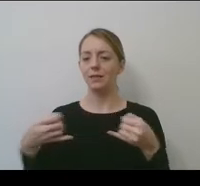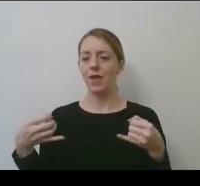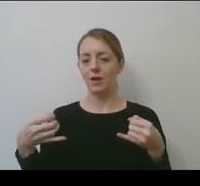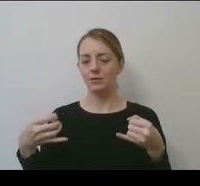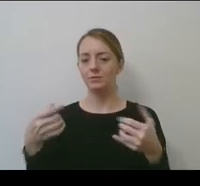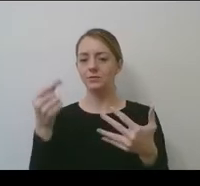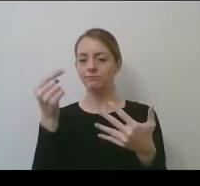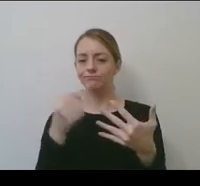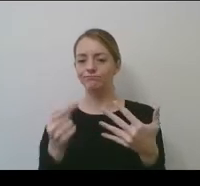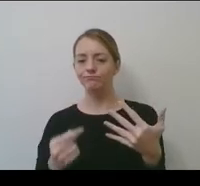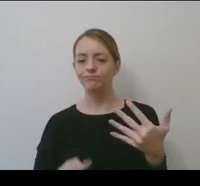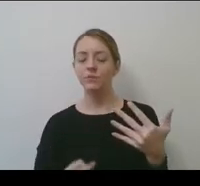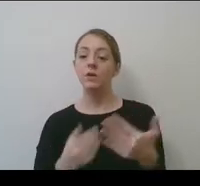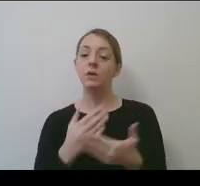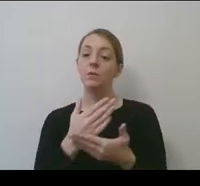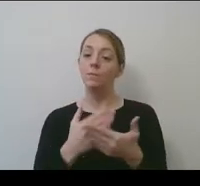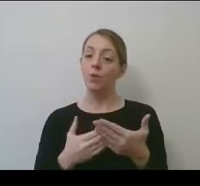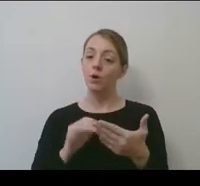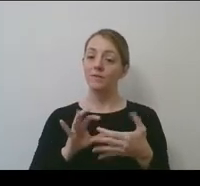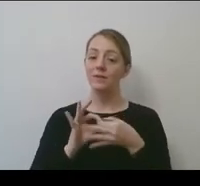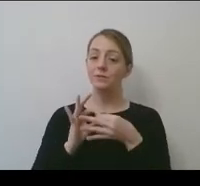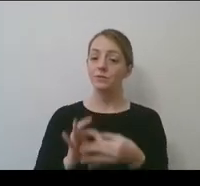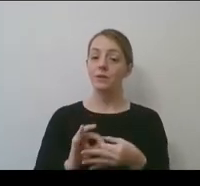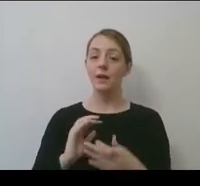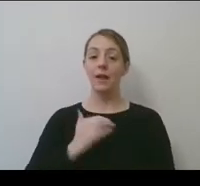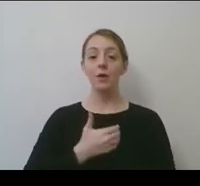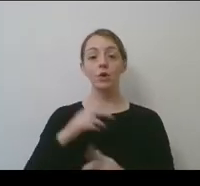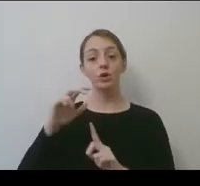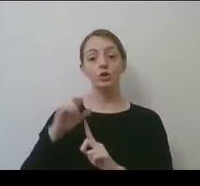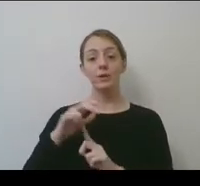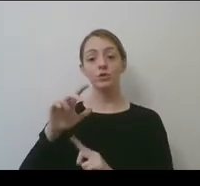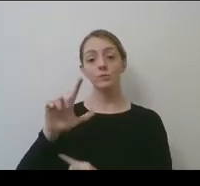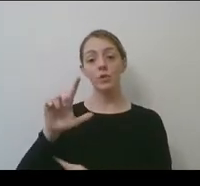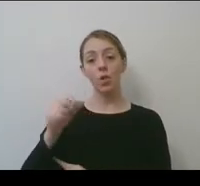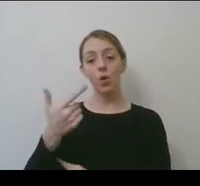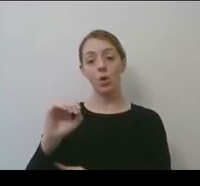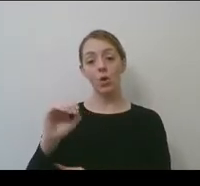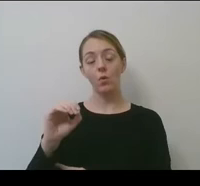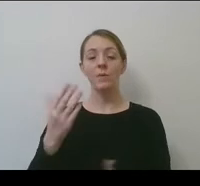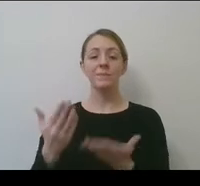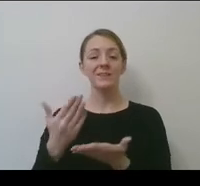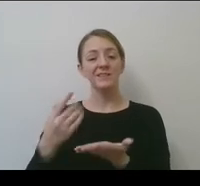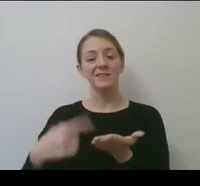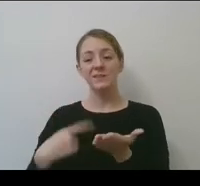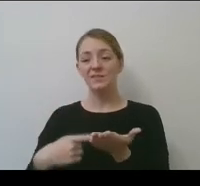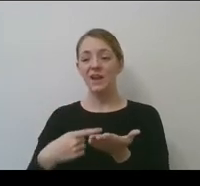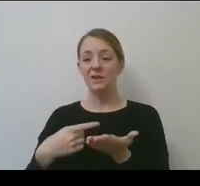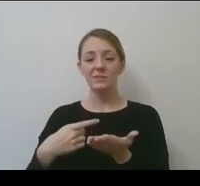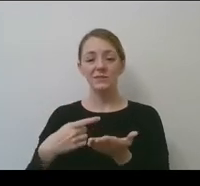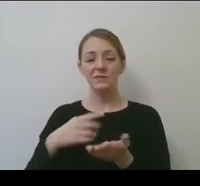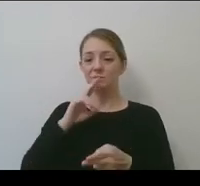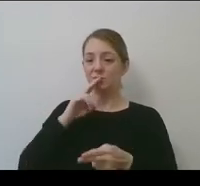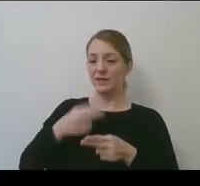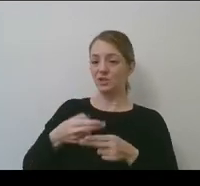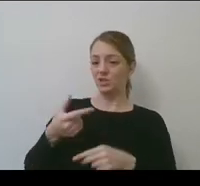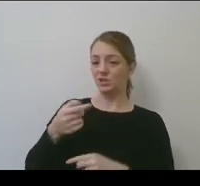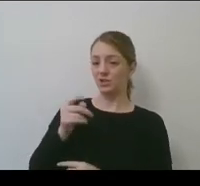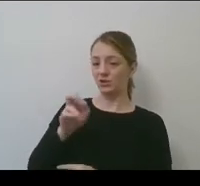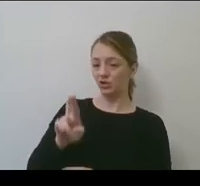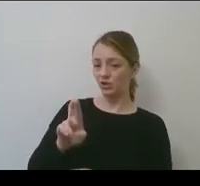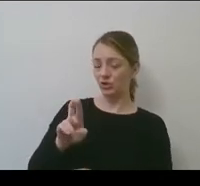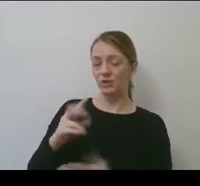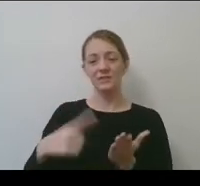um, was about how in our championship logos that there may have been in some cases, gender reference and in others are not, for example.